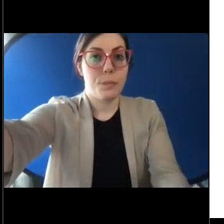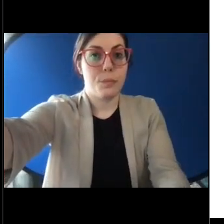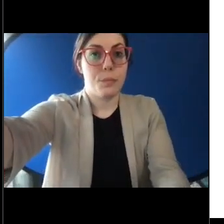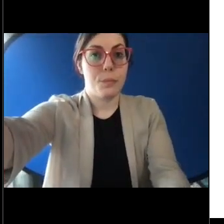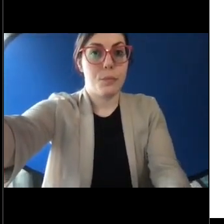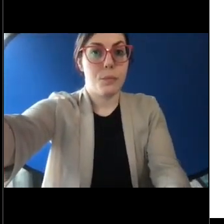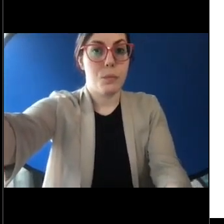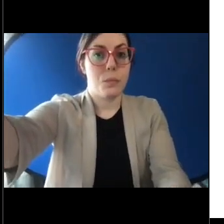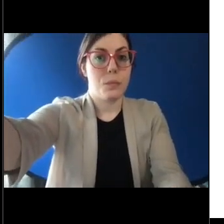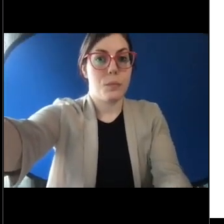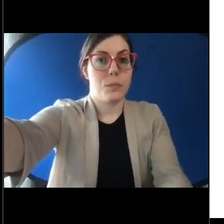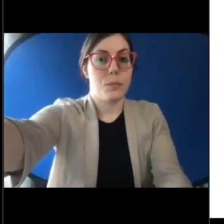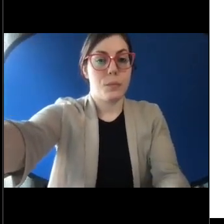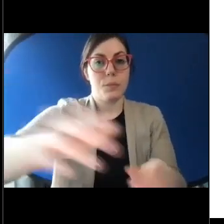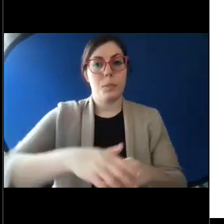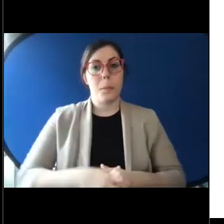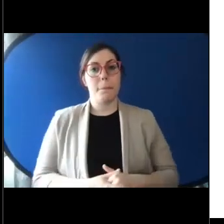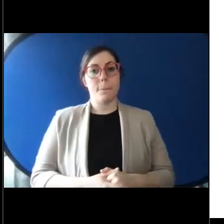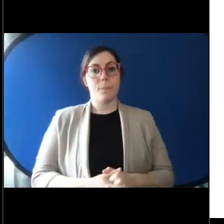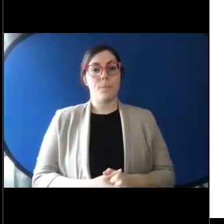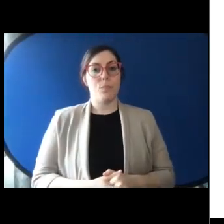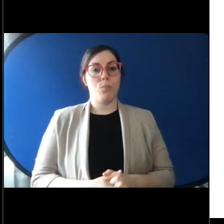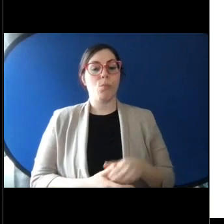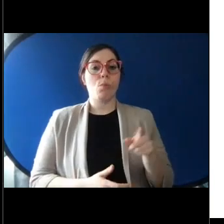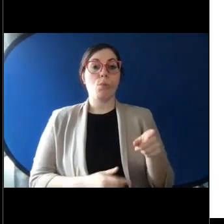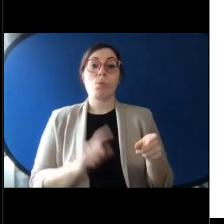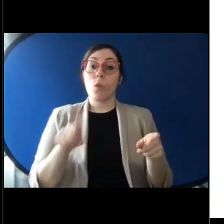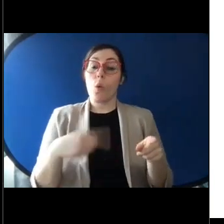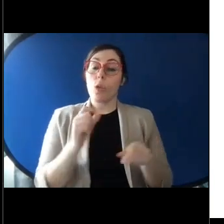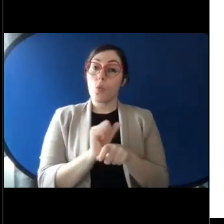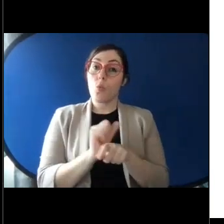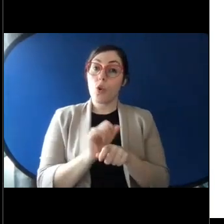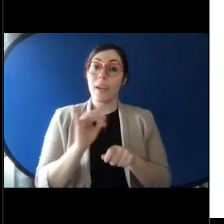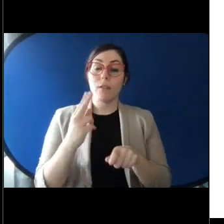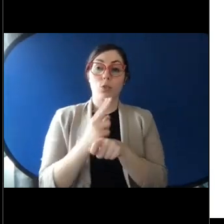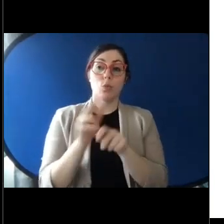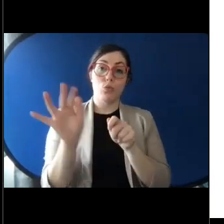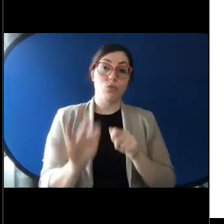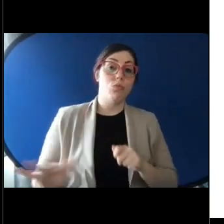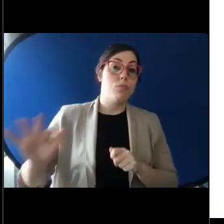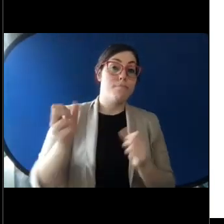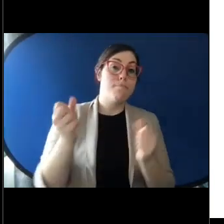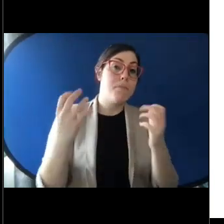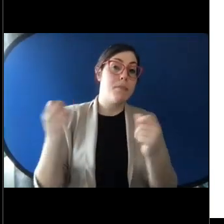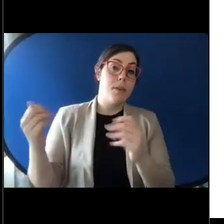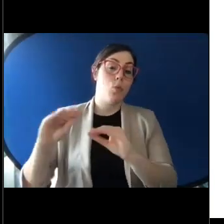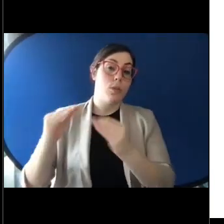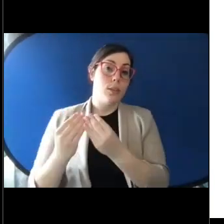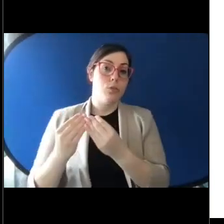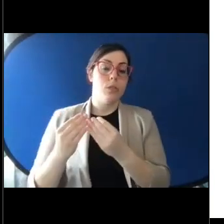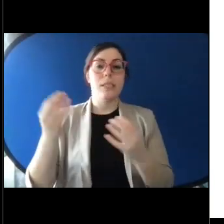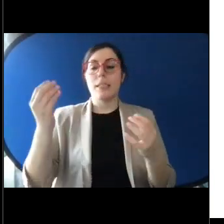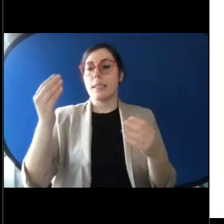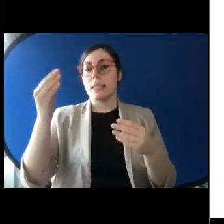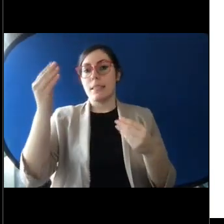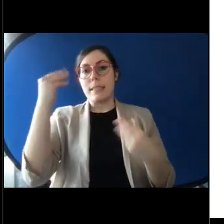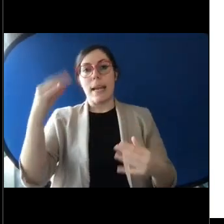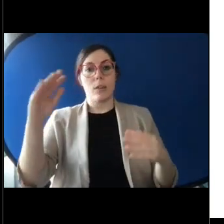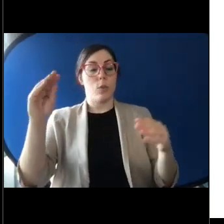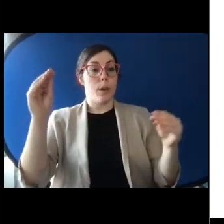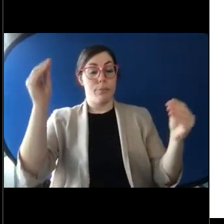So this only works when it's used across lots of organizations. So this data is coming from all over the place, going through different